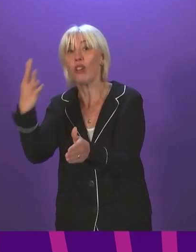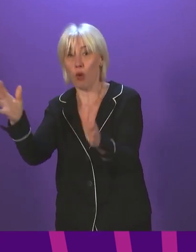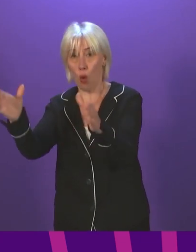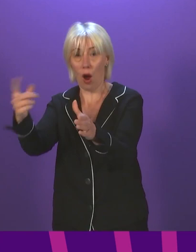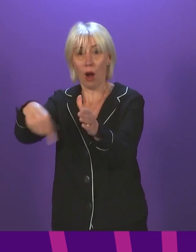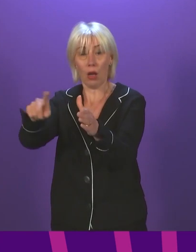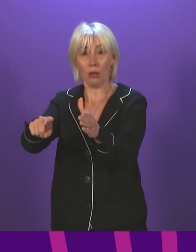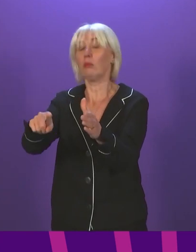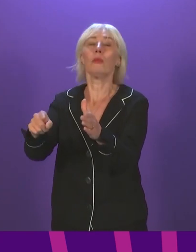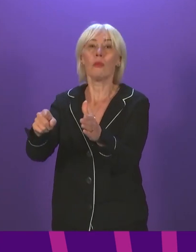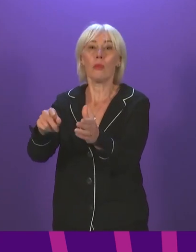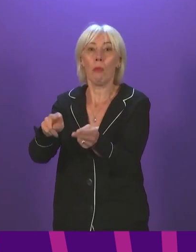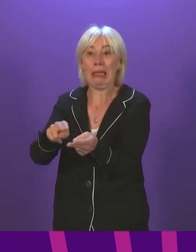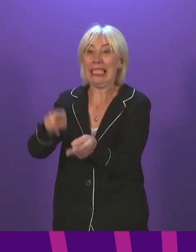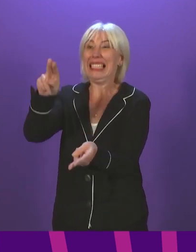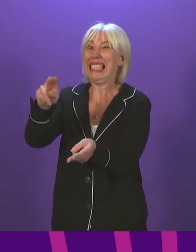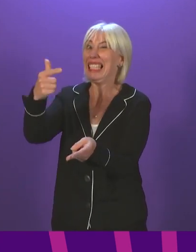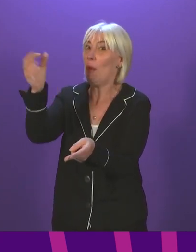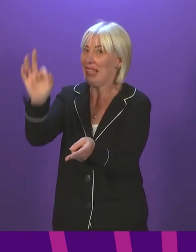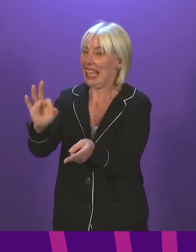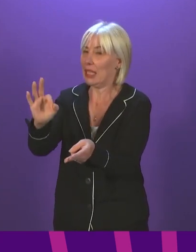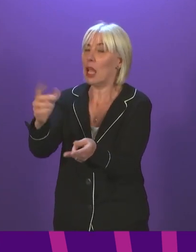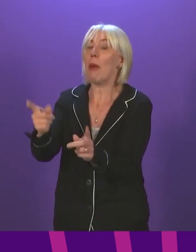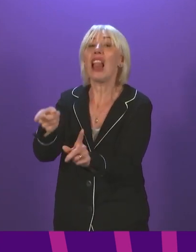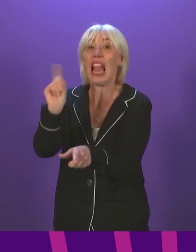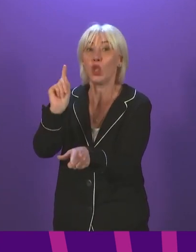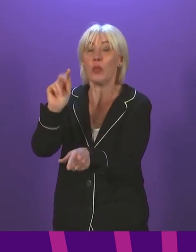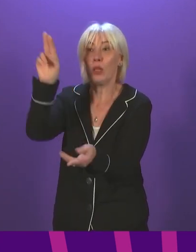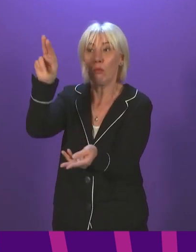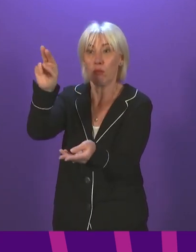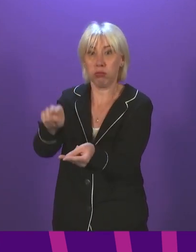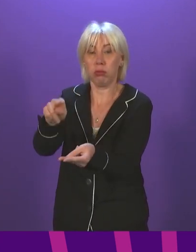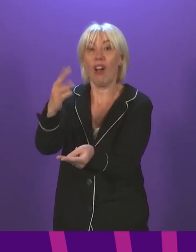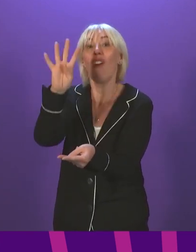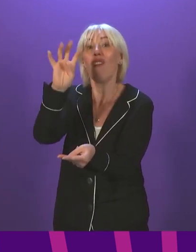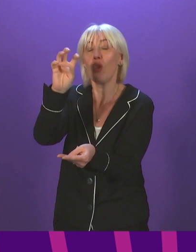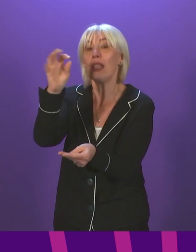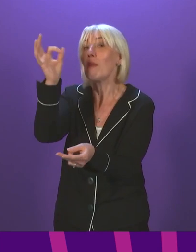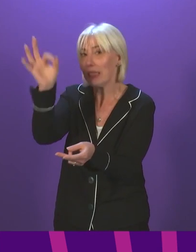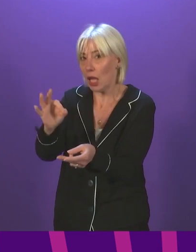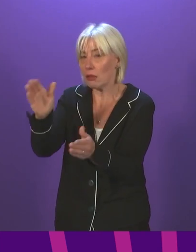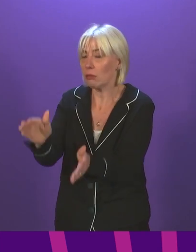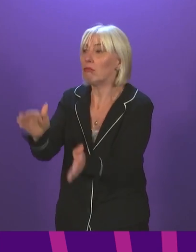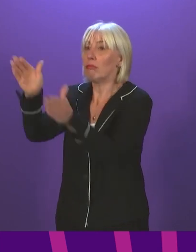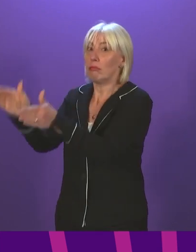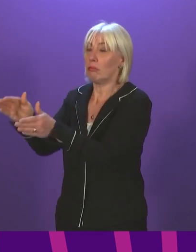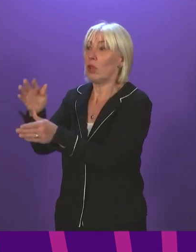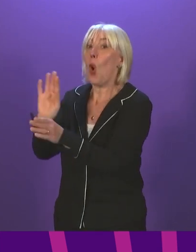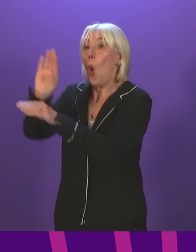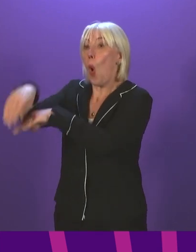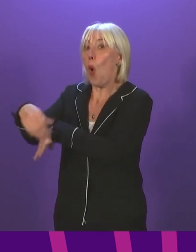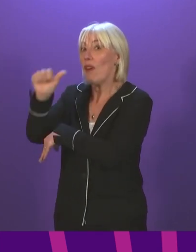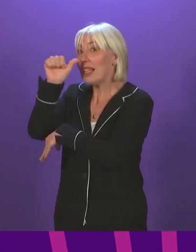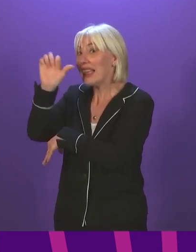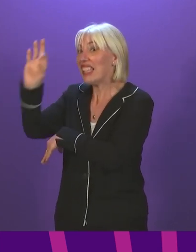-year-old age group rose by 7 per cent, and last week they fell by 14 per cent. Finally, the number of cases among the over